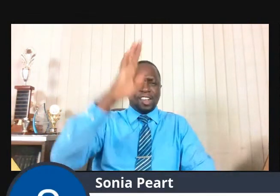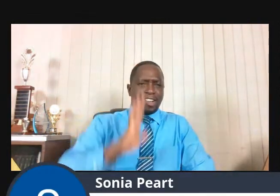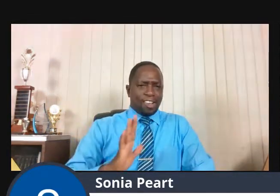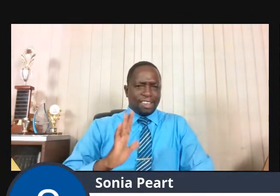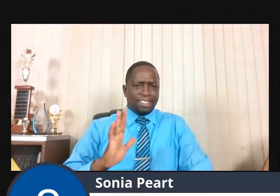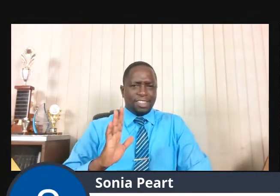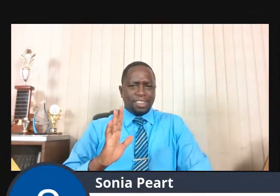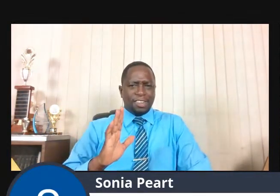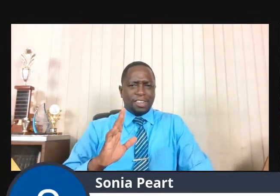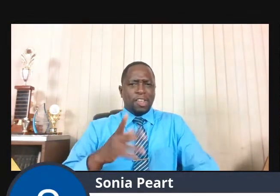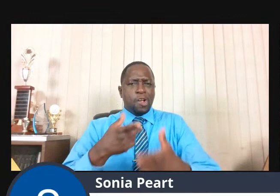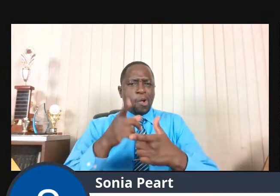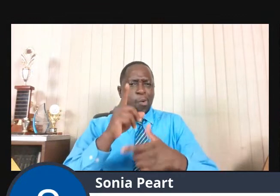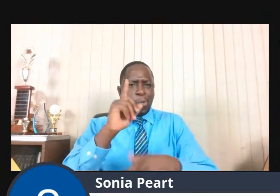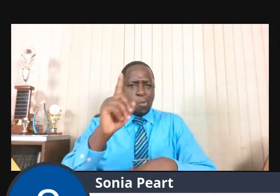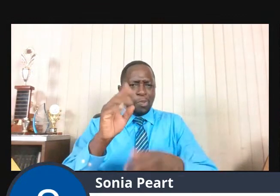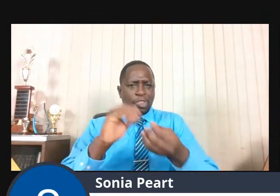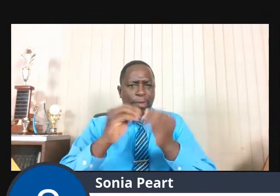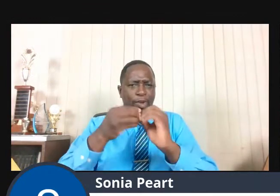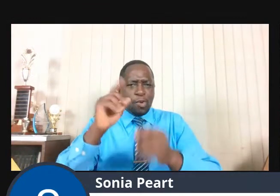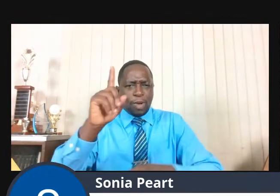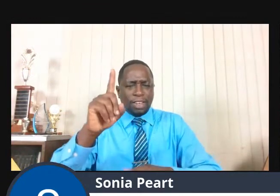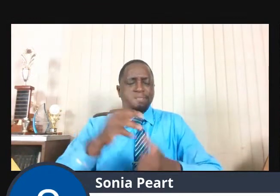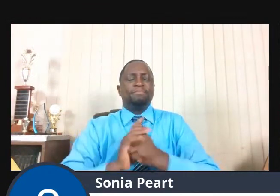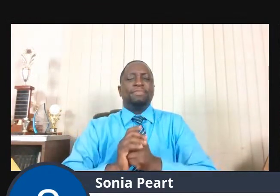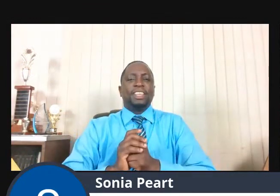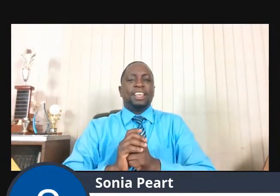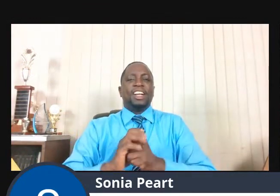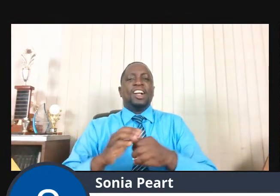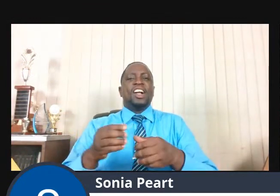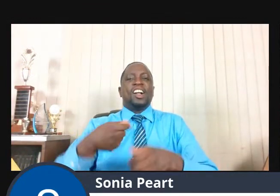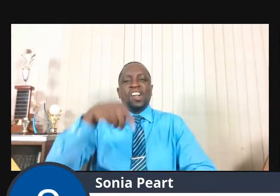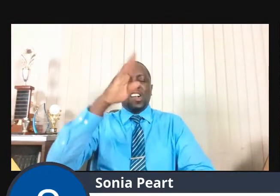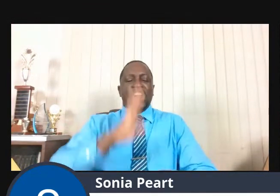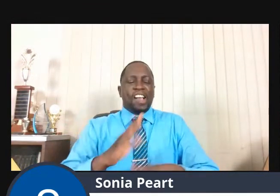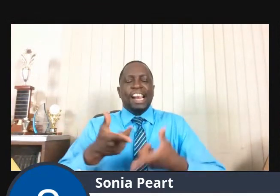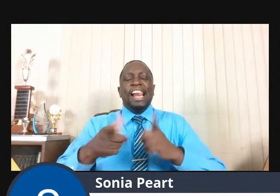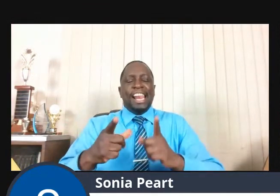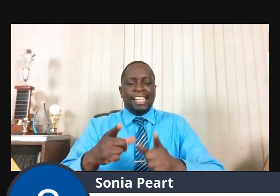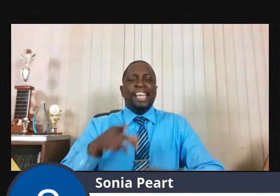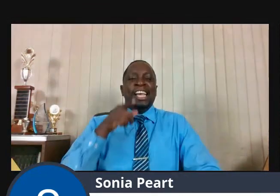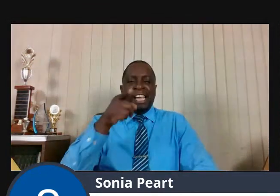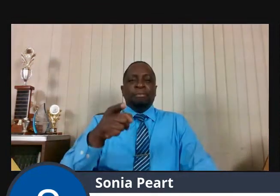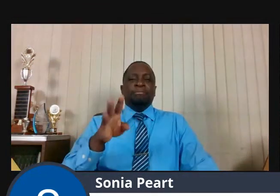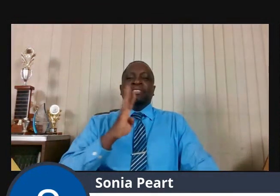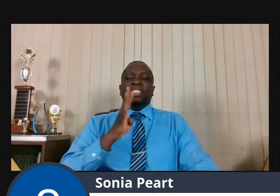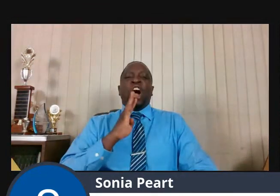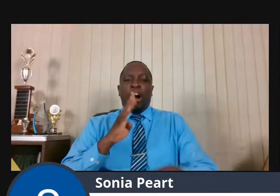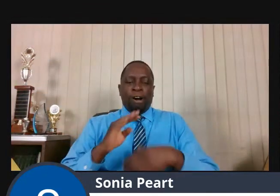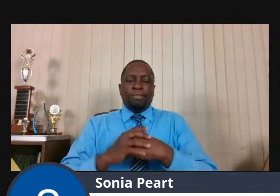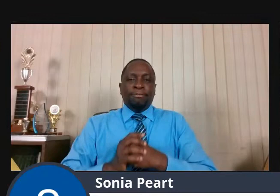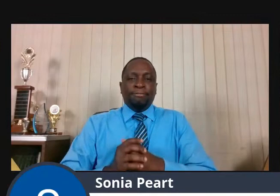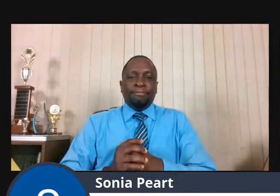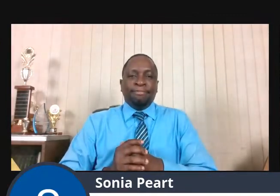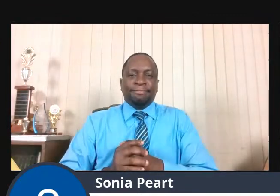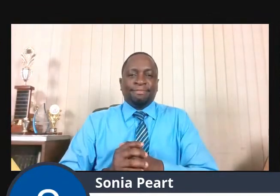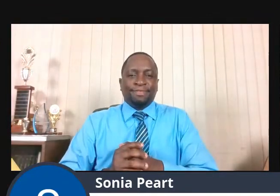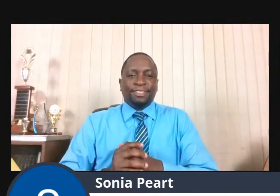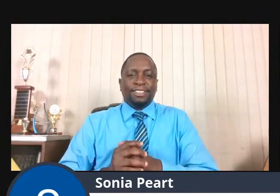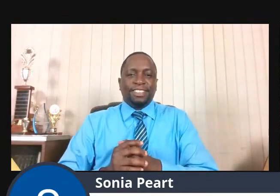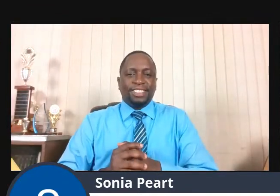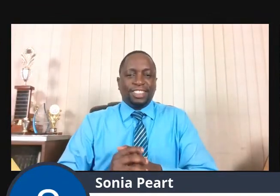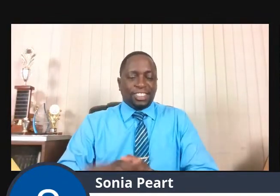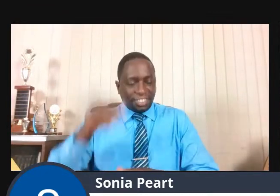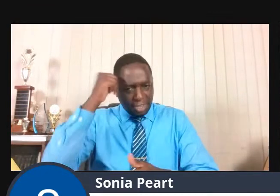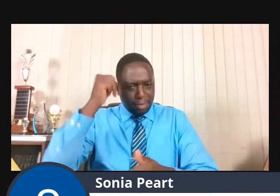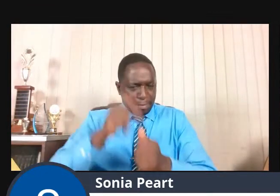to ear out how he feels. Remember, yesterday we shared that God allowed Lot, I'm sorry,